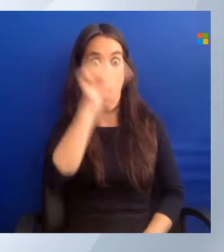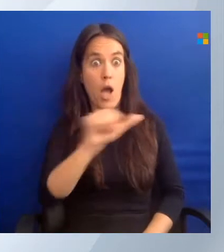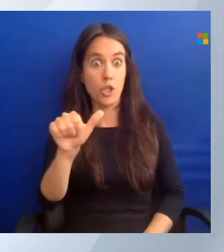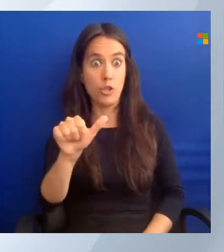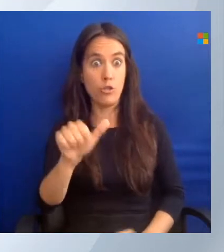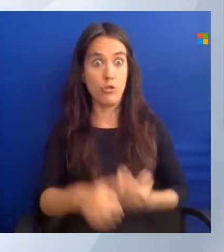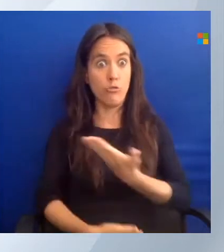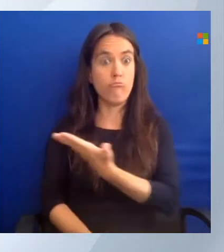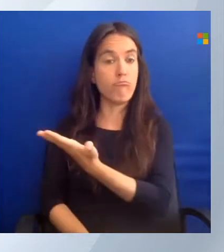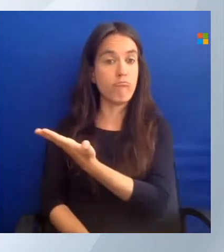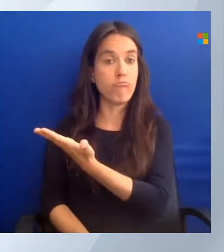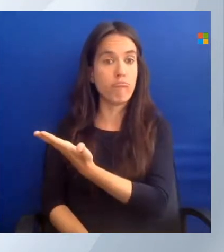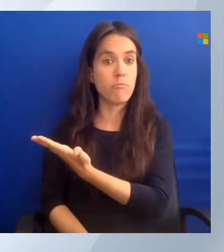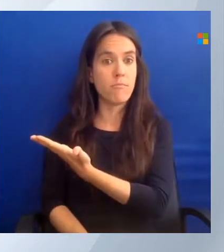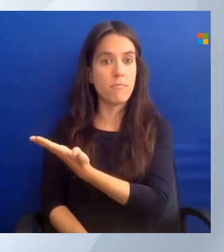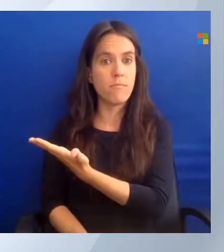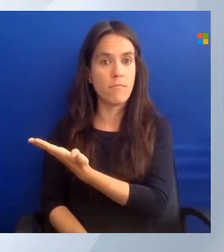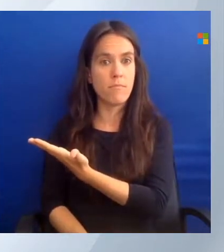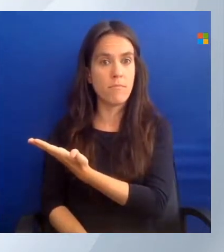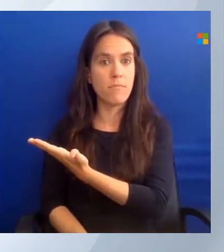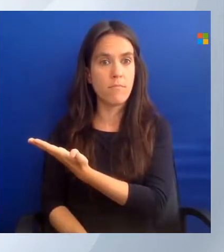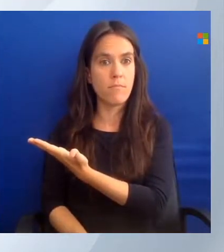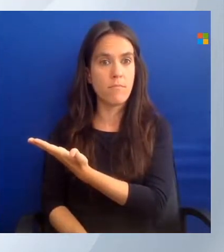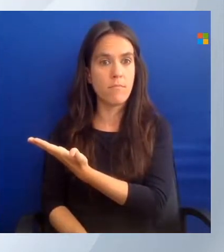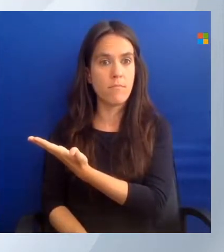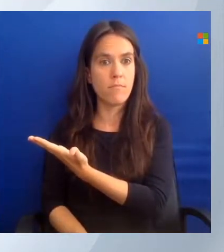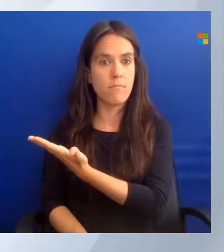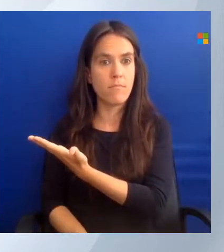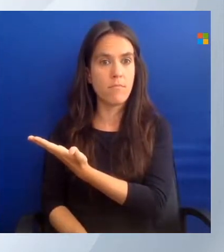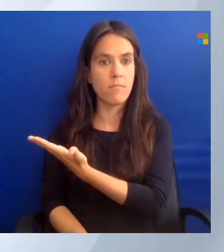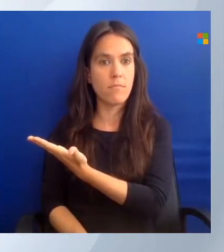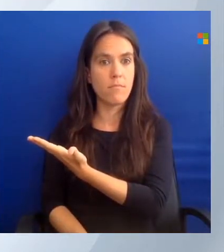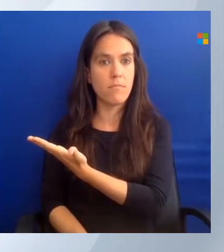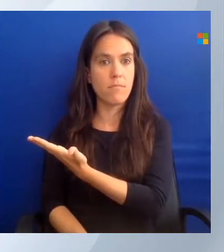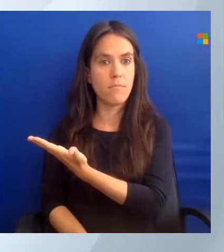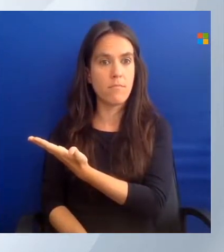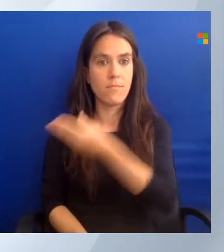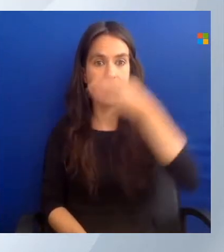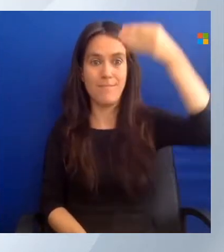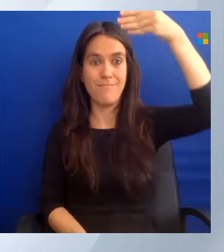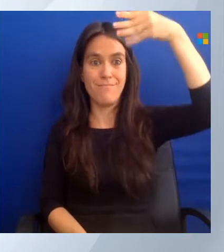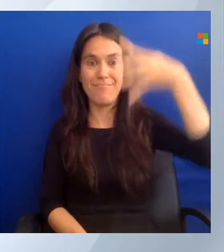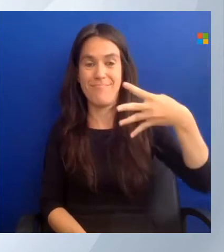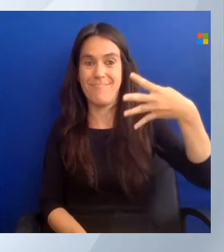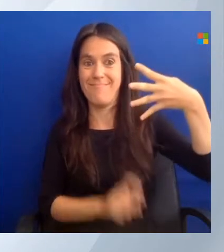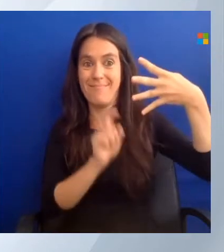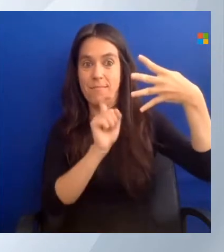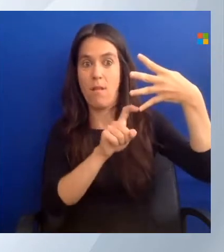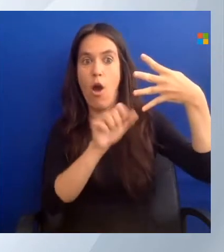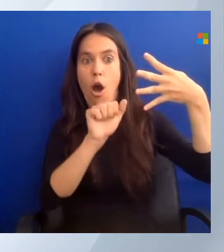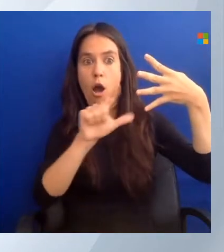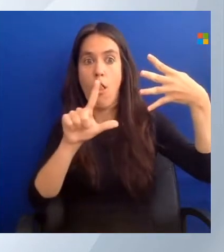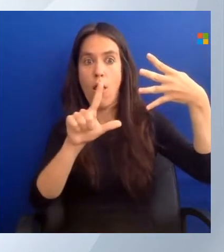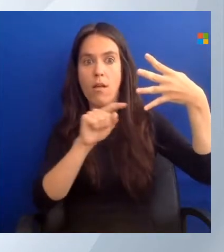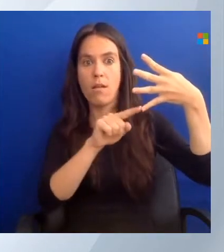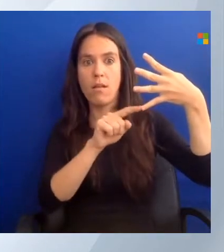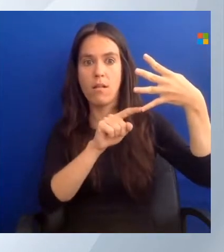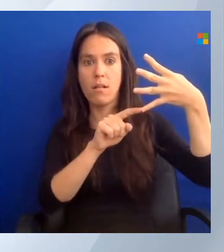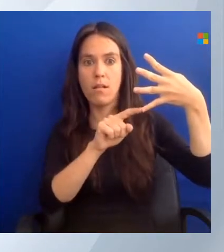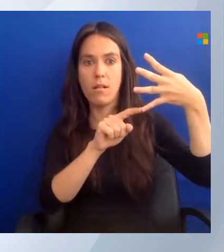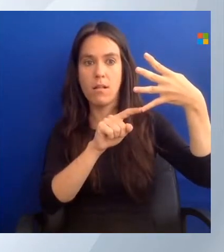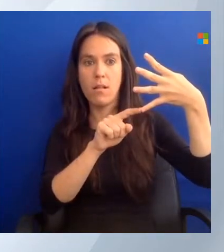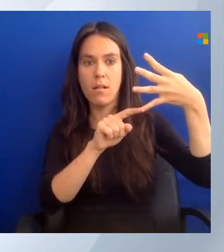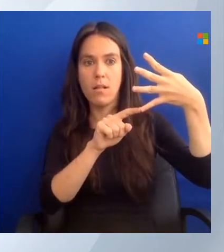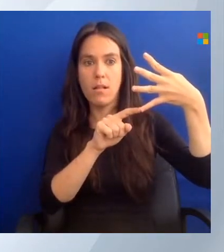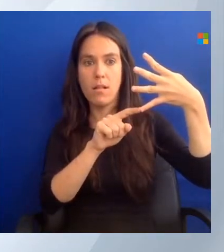And you go to all services. Let just turn that up. Here you see